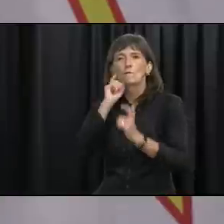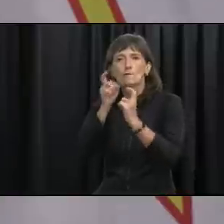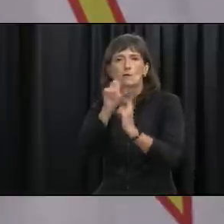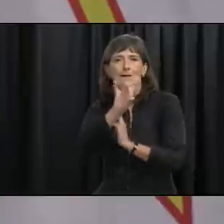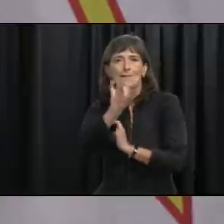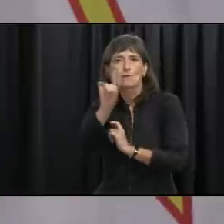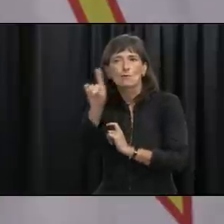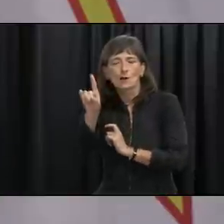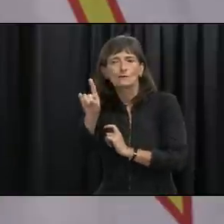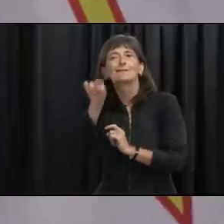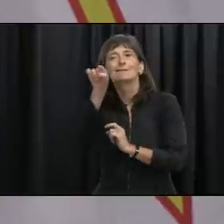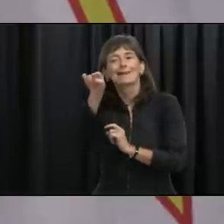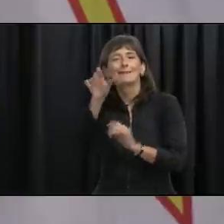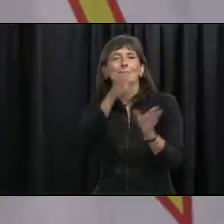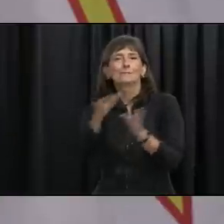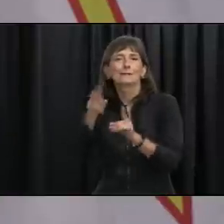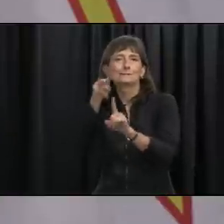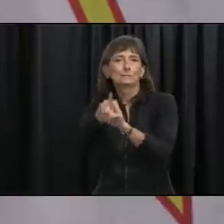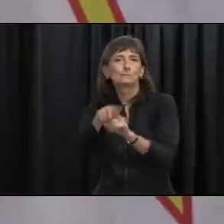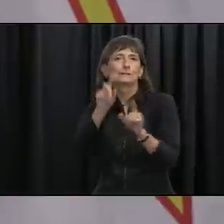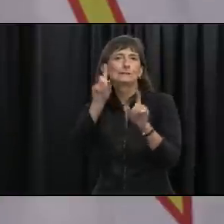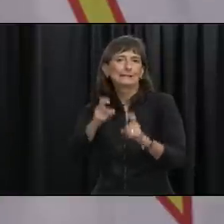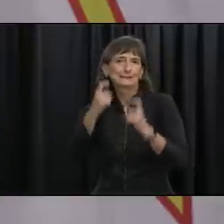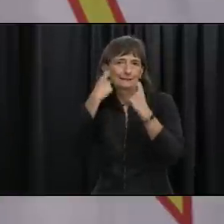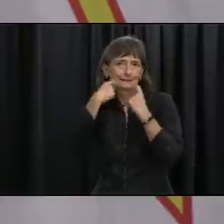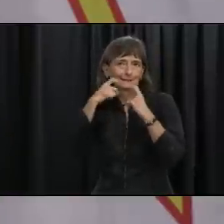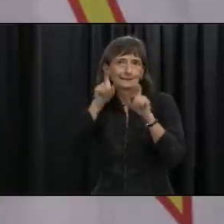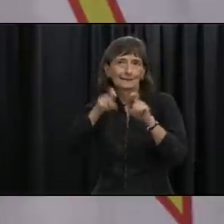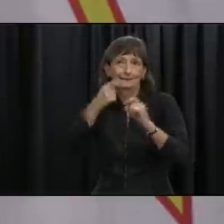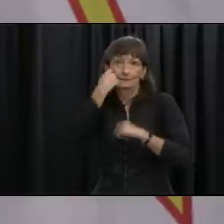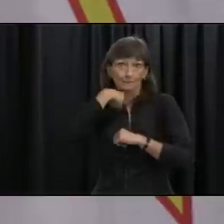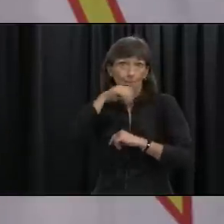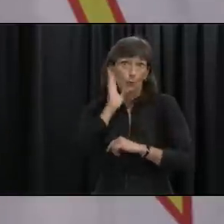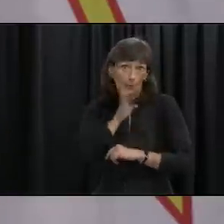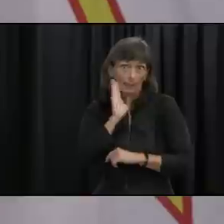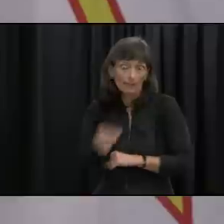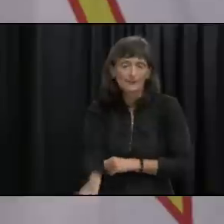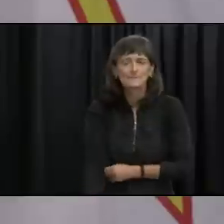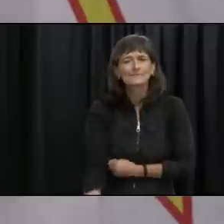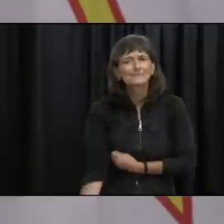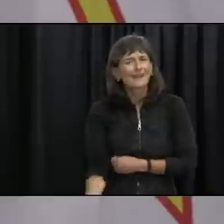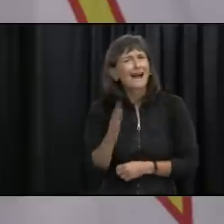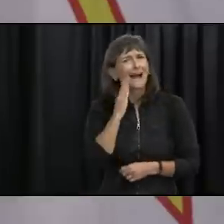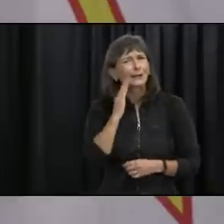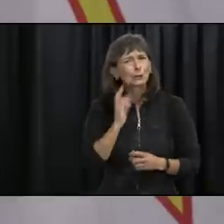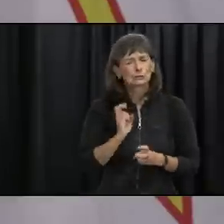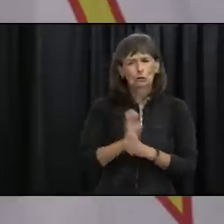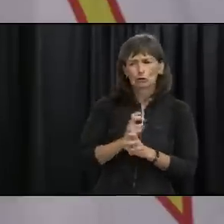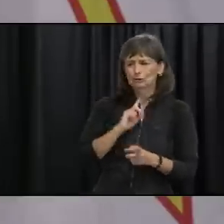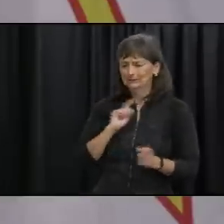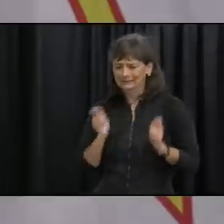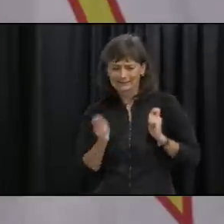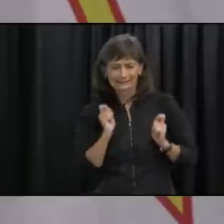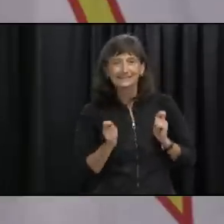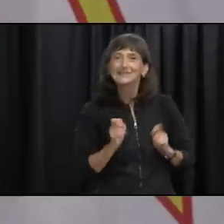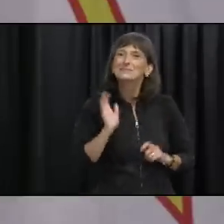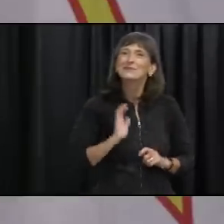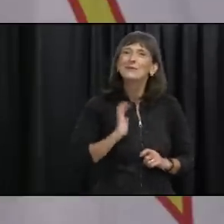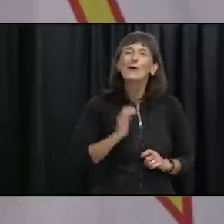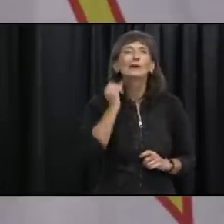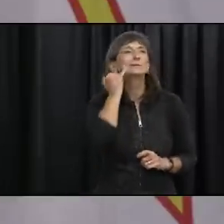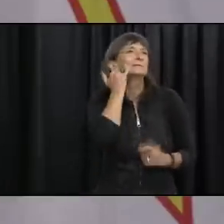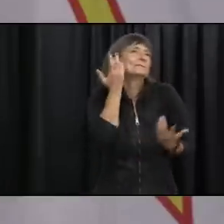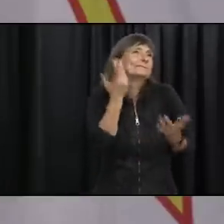you so i know this is difficult times and it's a real change in how we see the world because before your mom sent you to